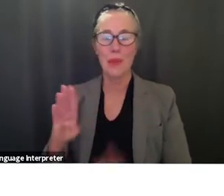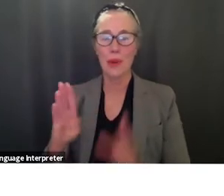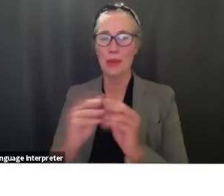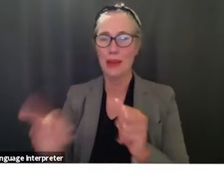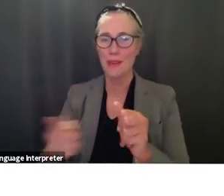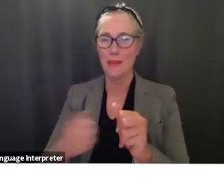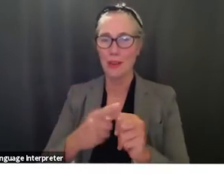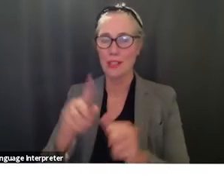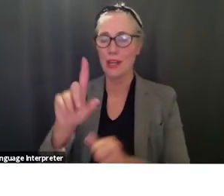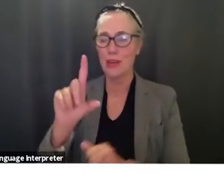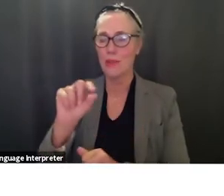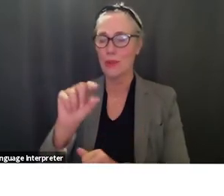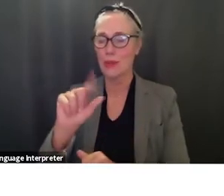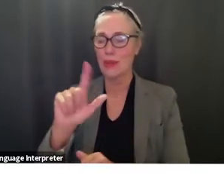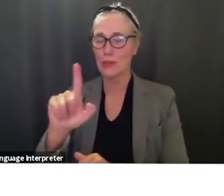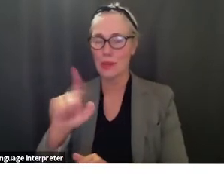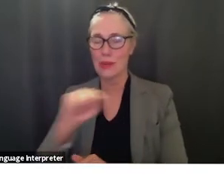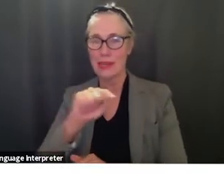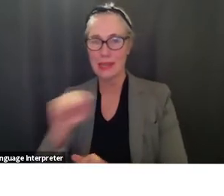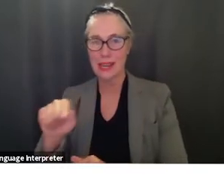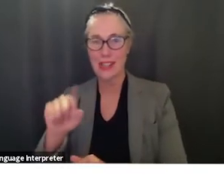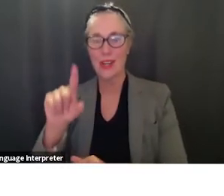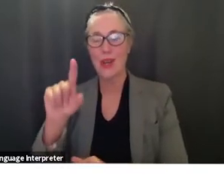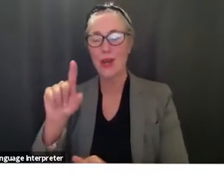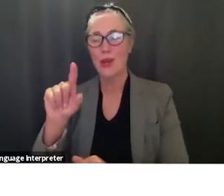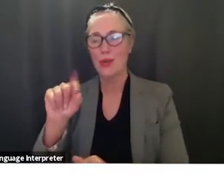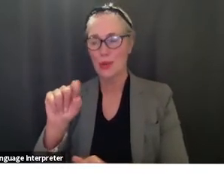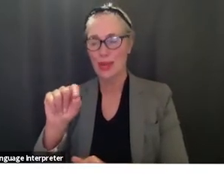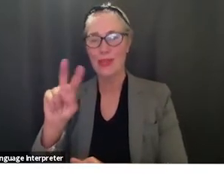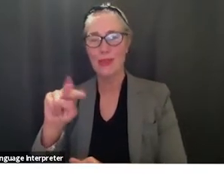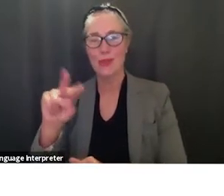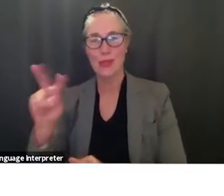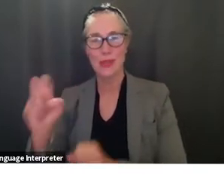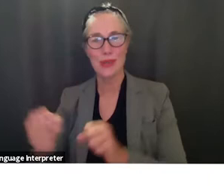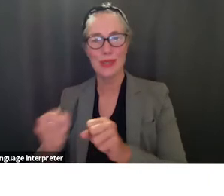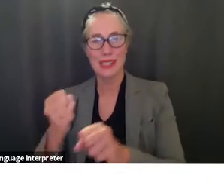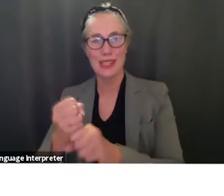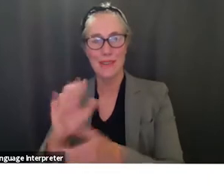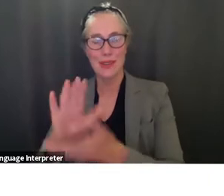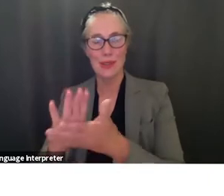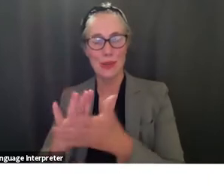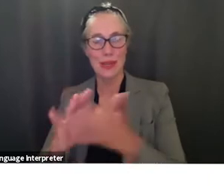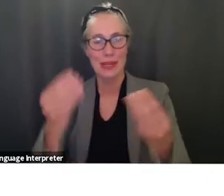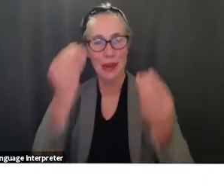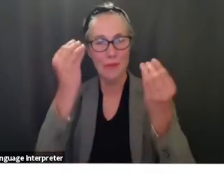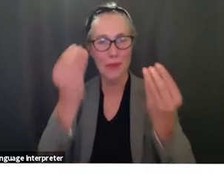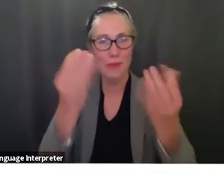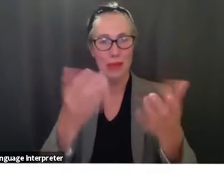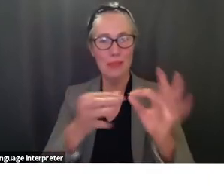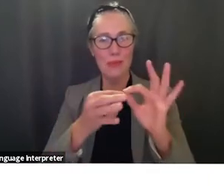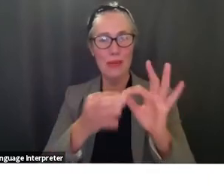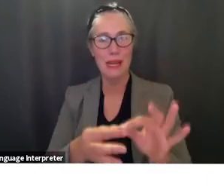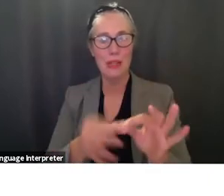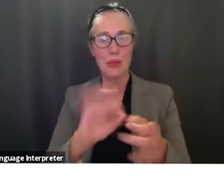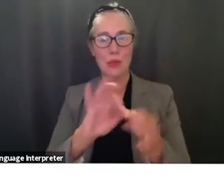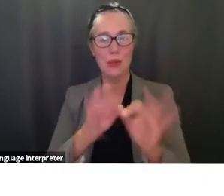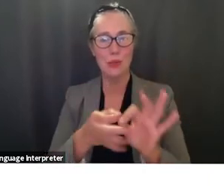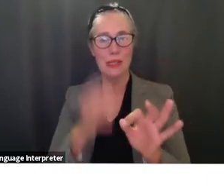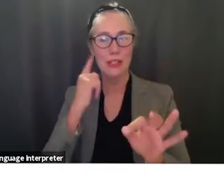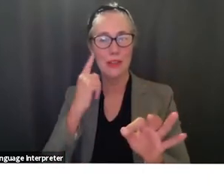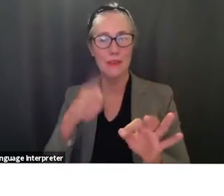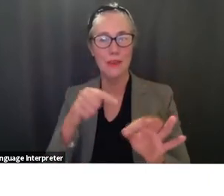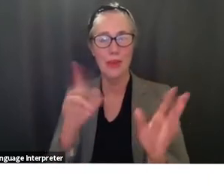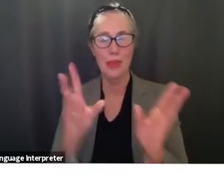2021-2022 school year and now for information about interpretation for this meeting